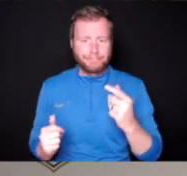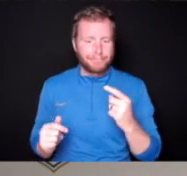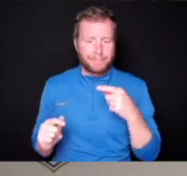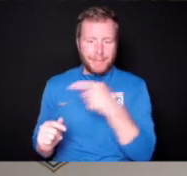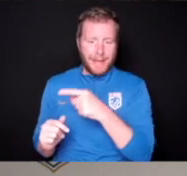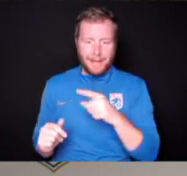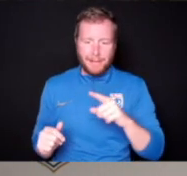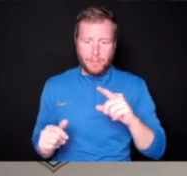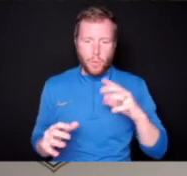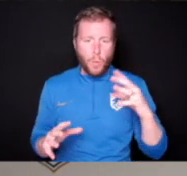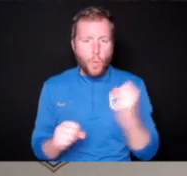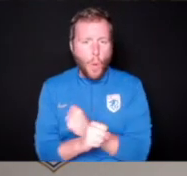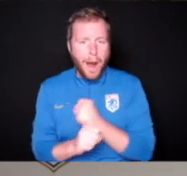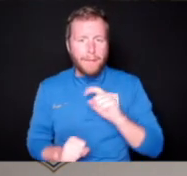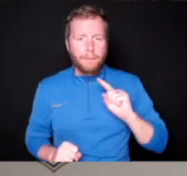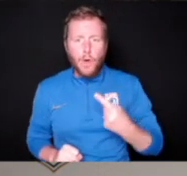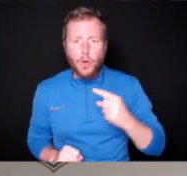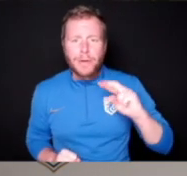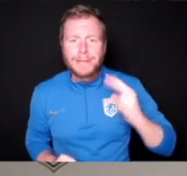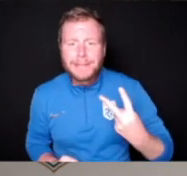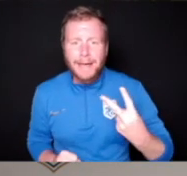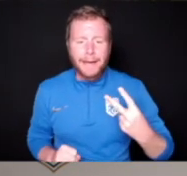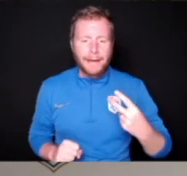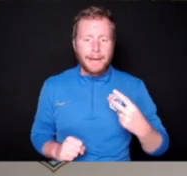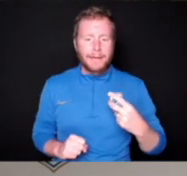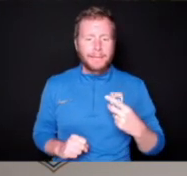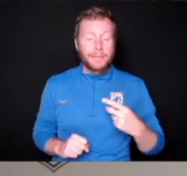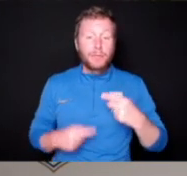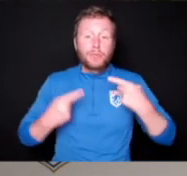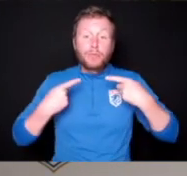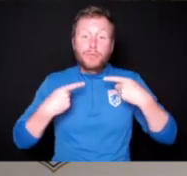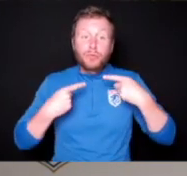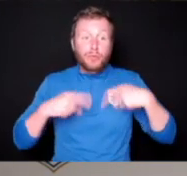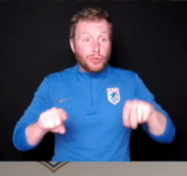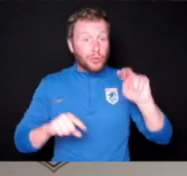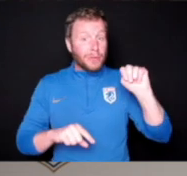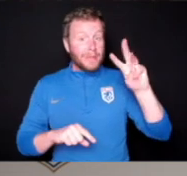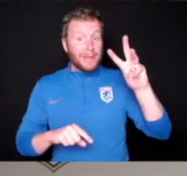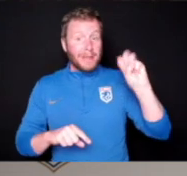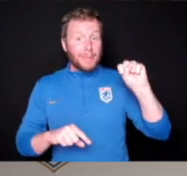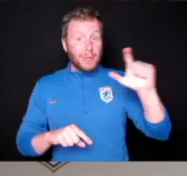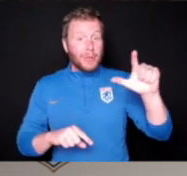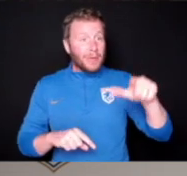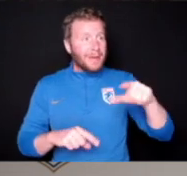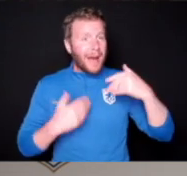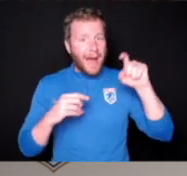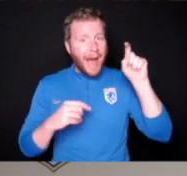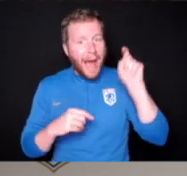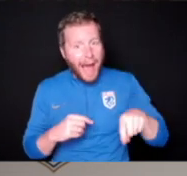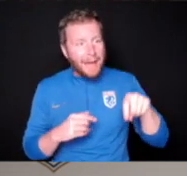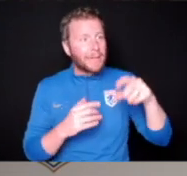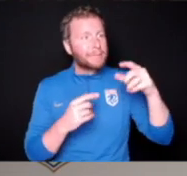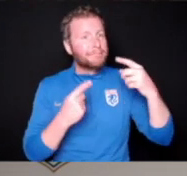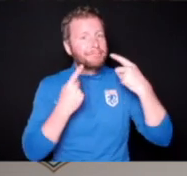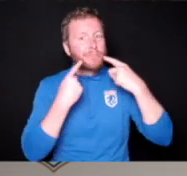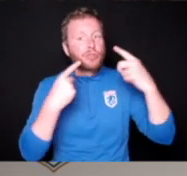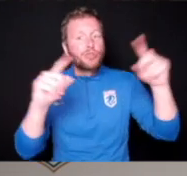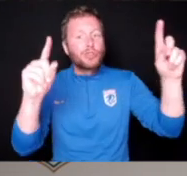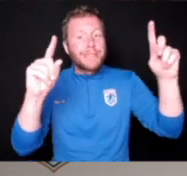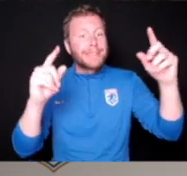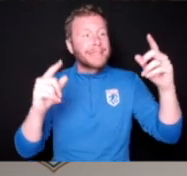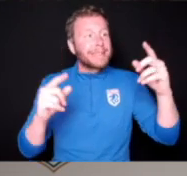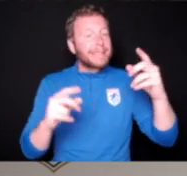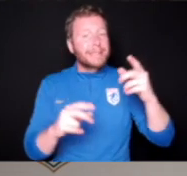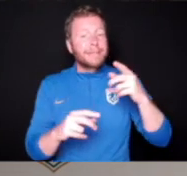second ball. They did all the things that you have to do in this league to be hard to beat.